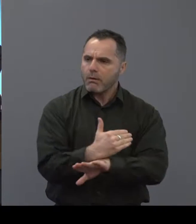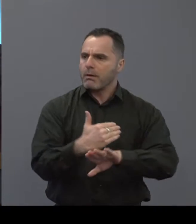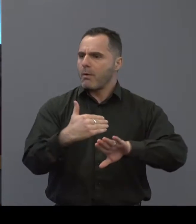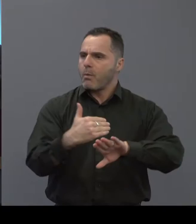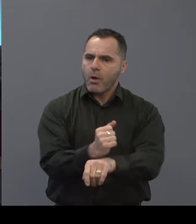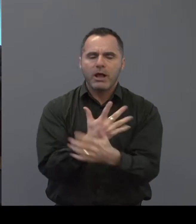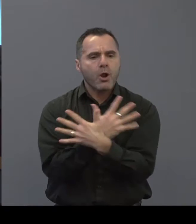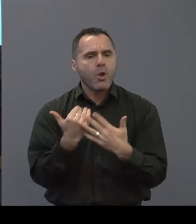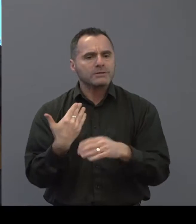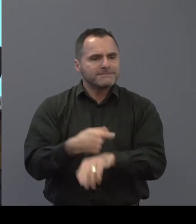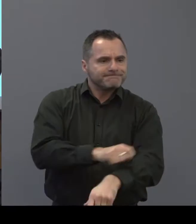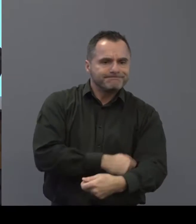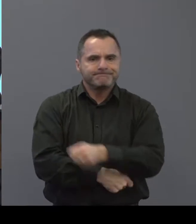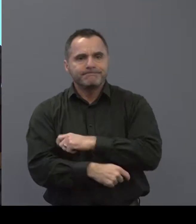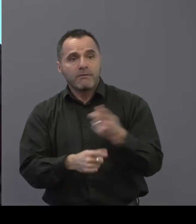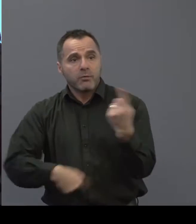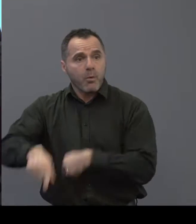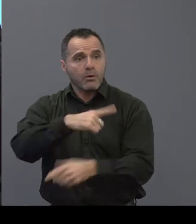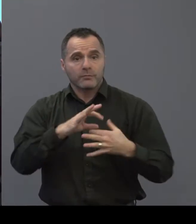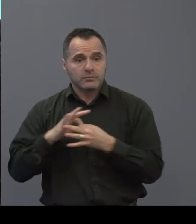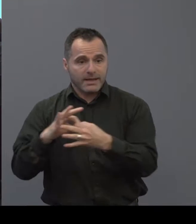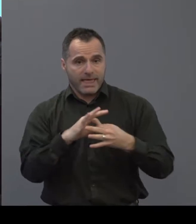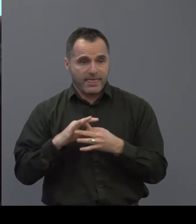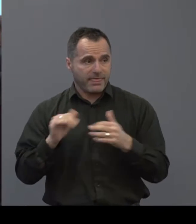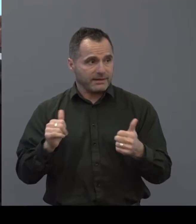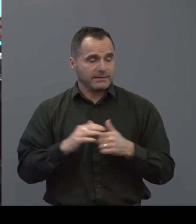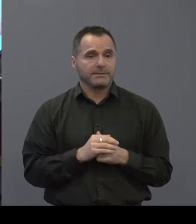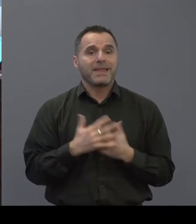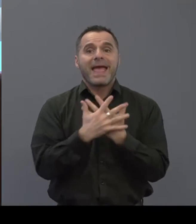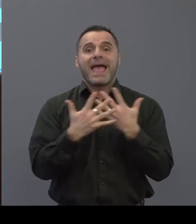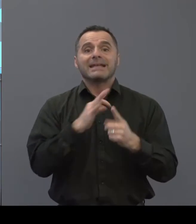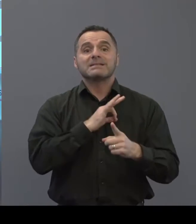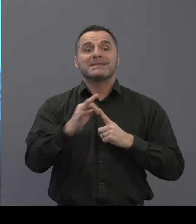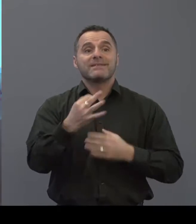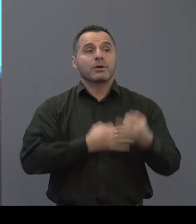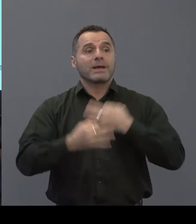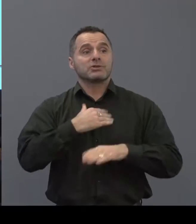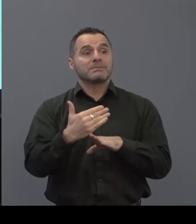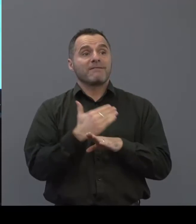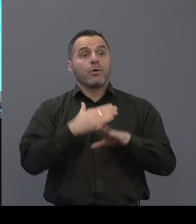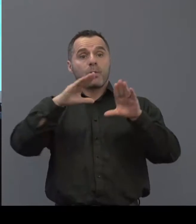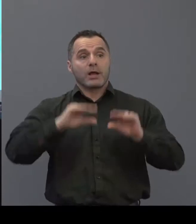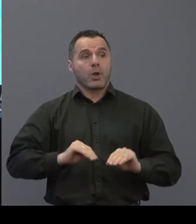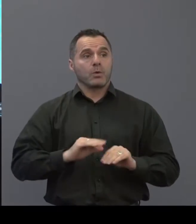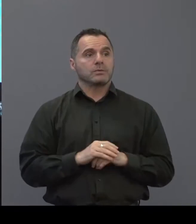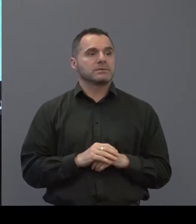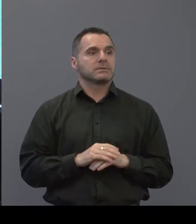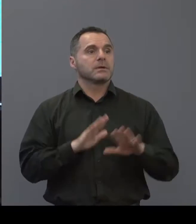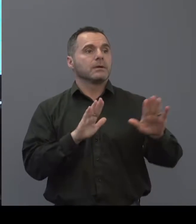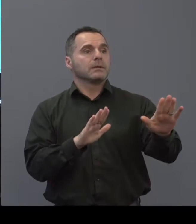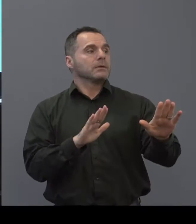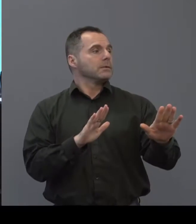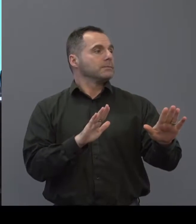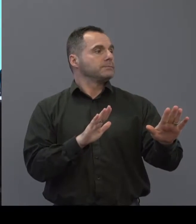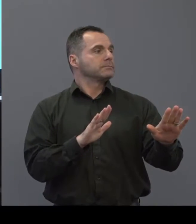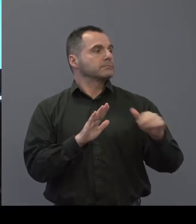lots of effort from all of you uh together um any specific questions before we close and and just to warn you you are